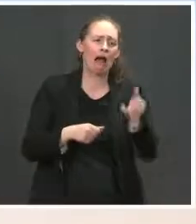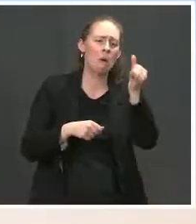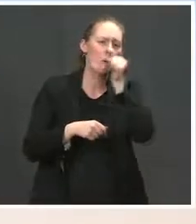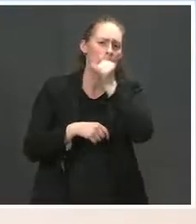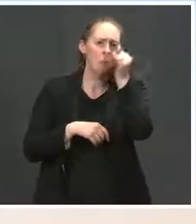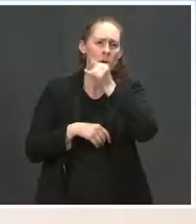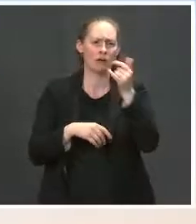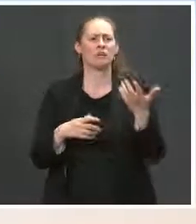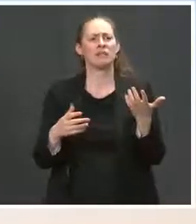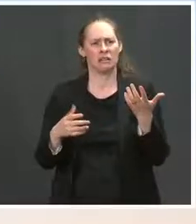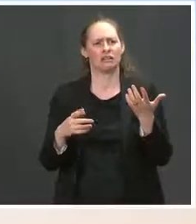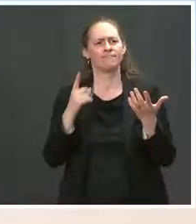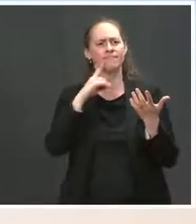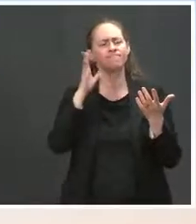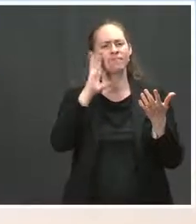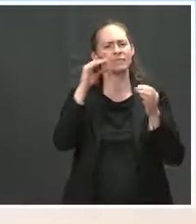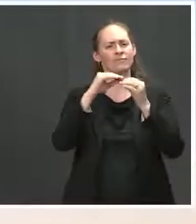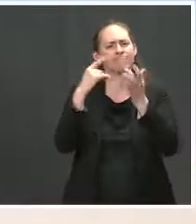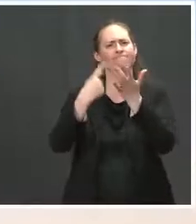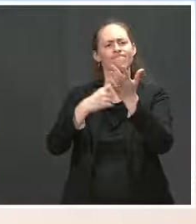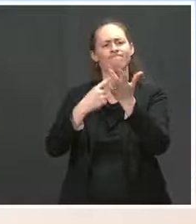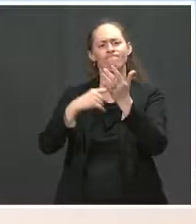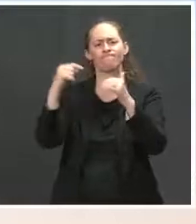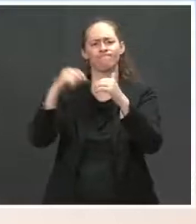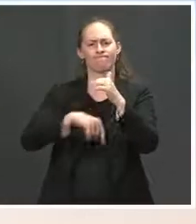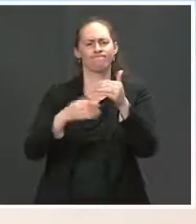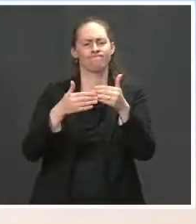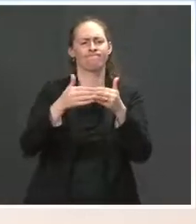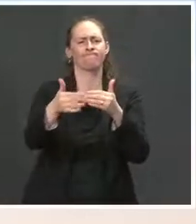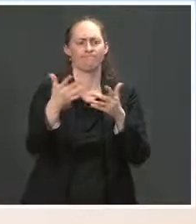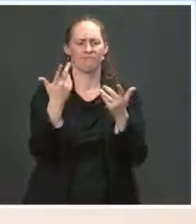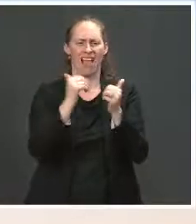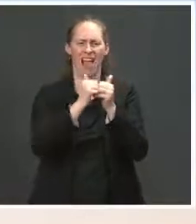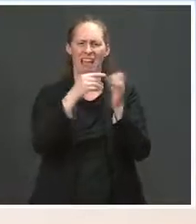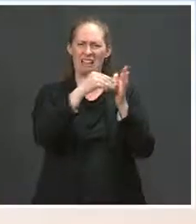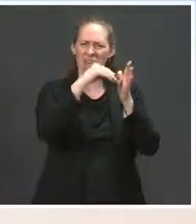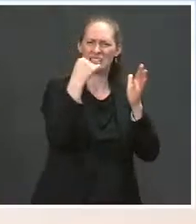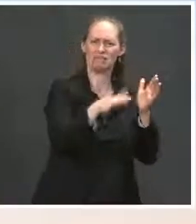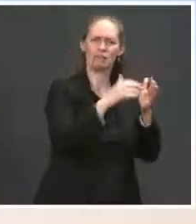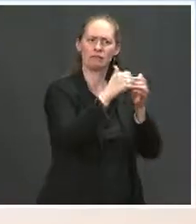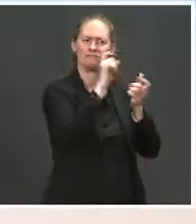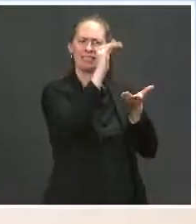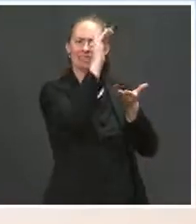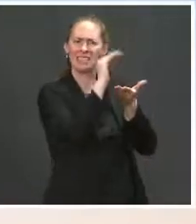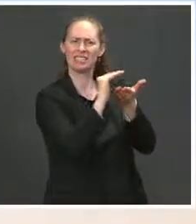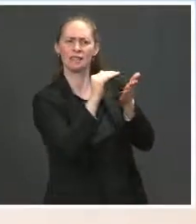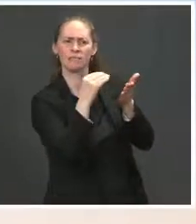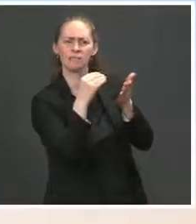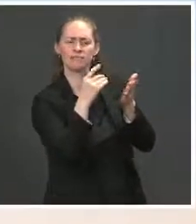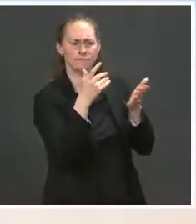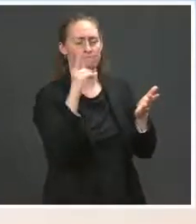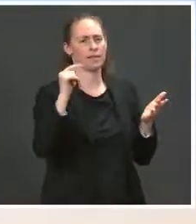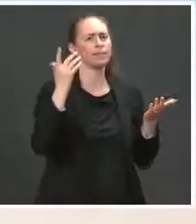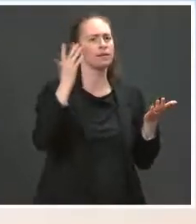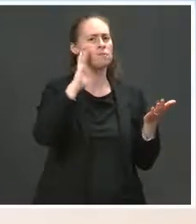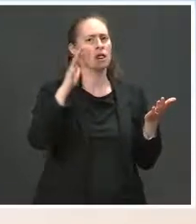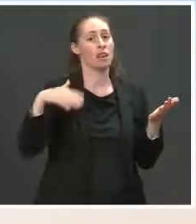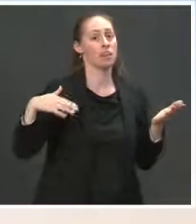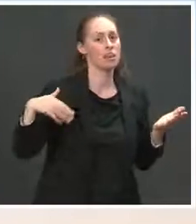discussions about what the plans are and what the options are. But we're not at the point to talk about that publicly quite yet.